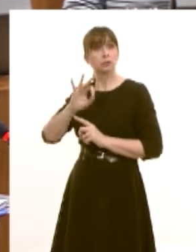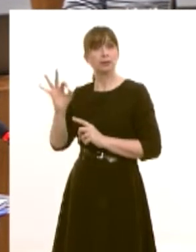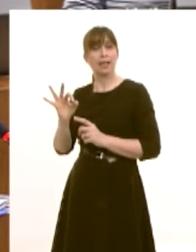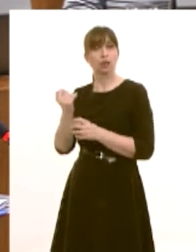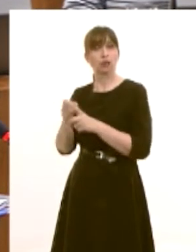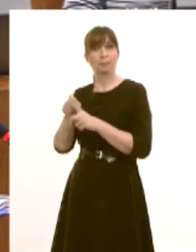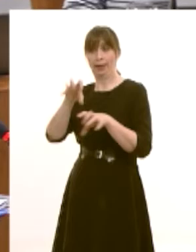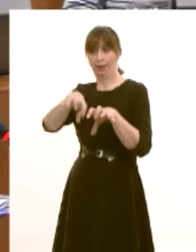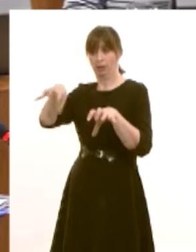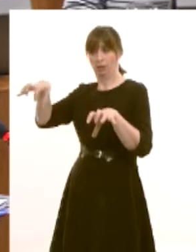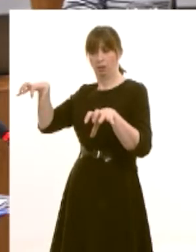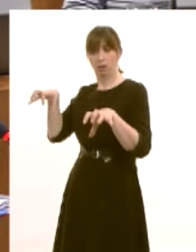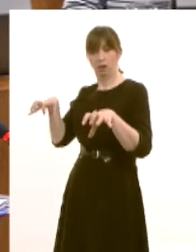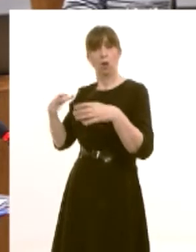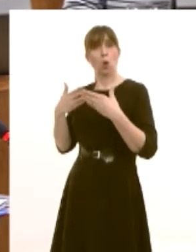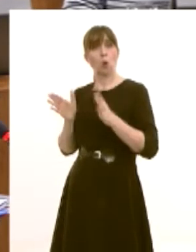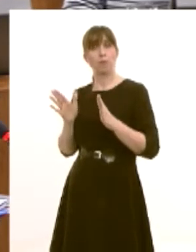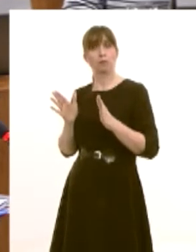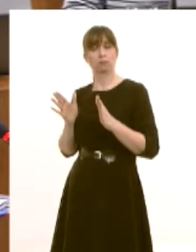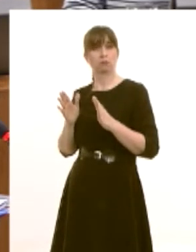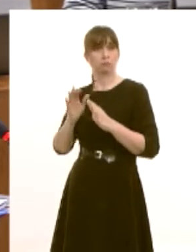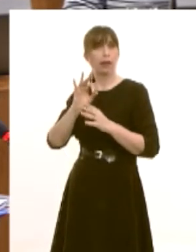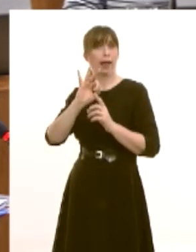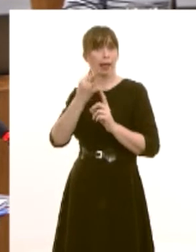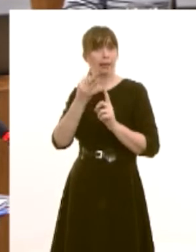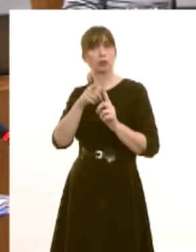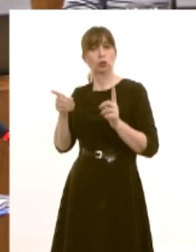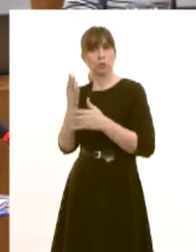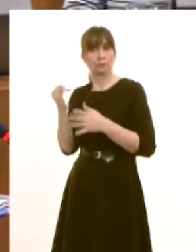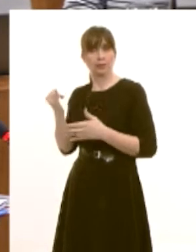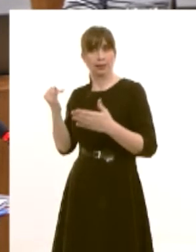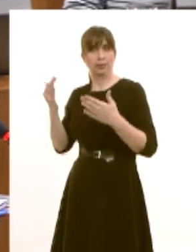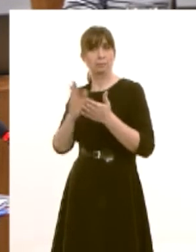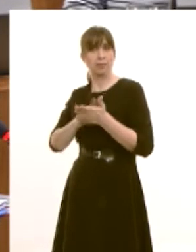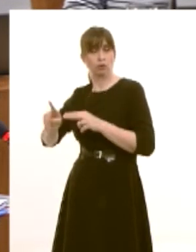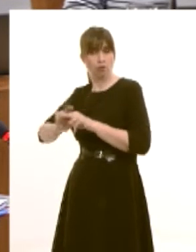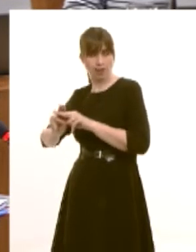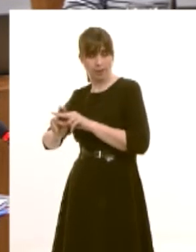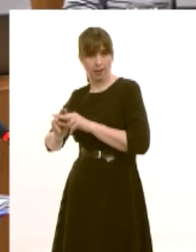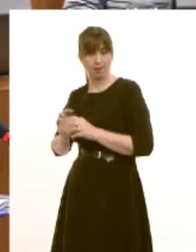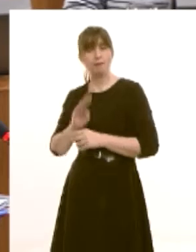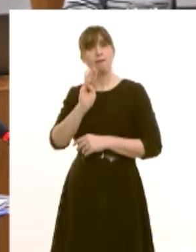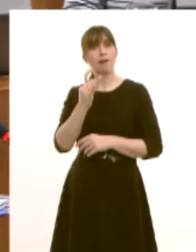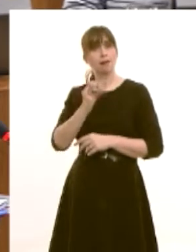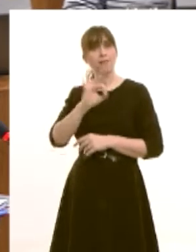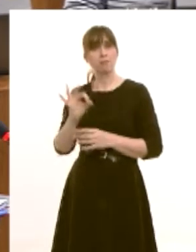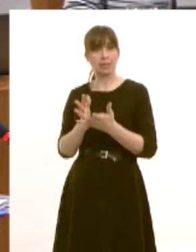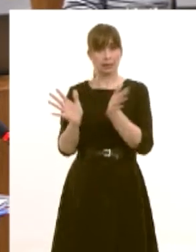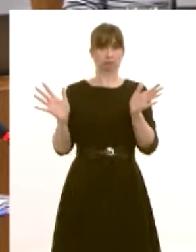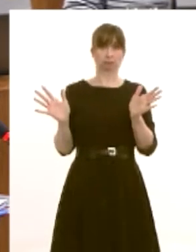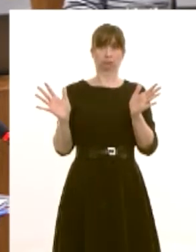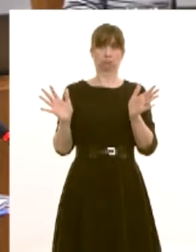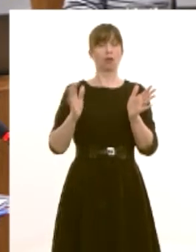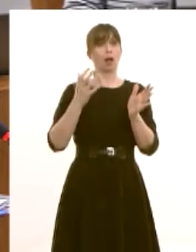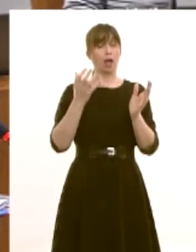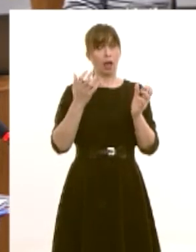gp practices are open for daily core hours in other words 8 a.m to 6 30 p.m monday to friday 97 of practices offered